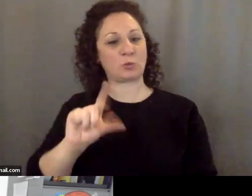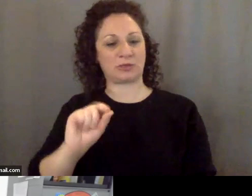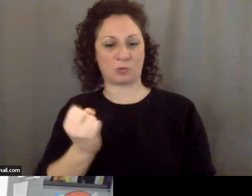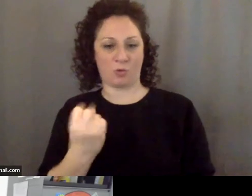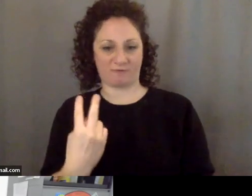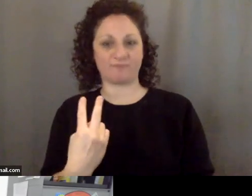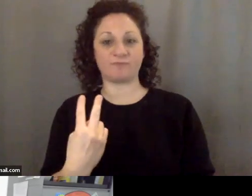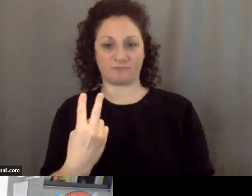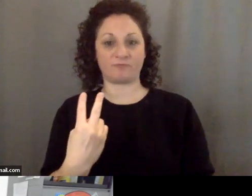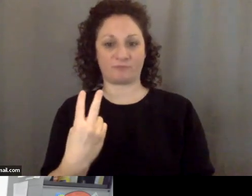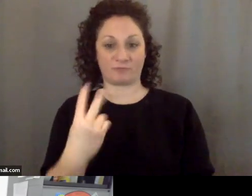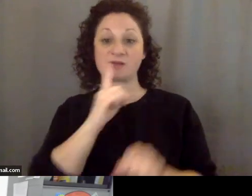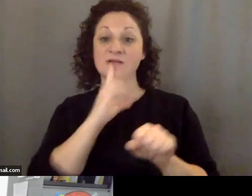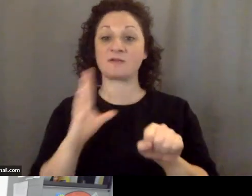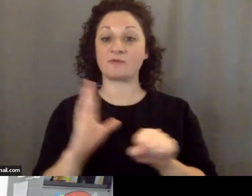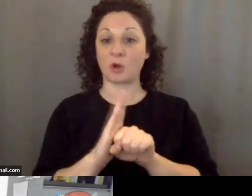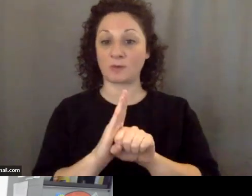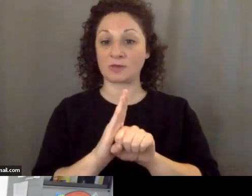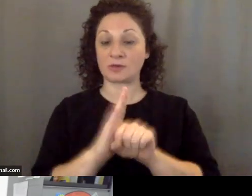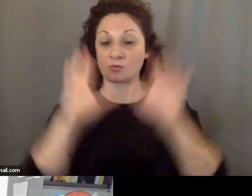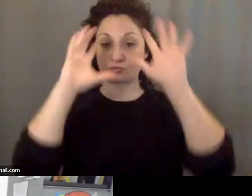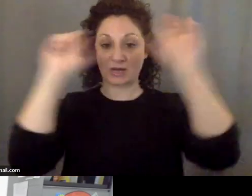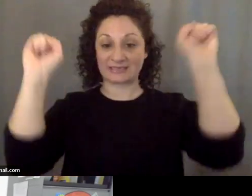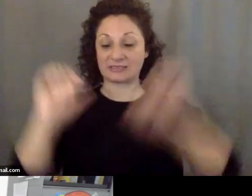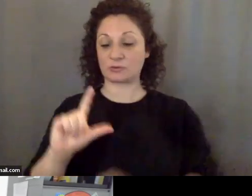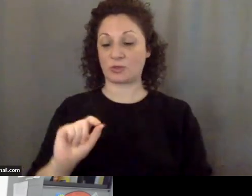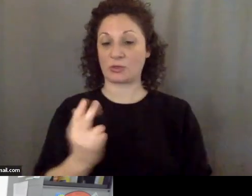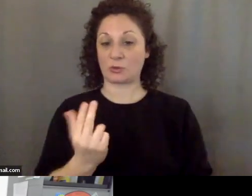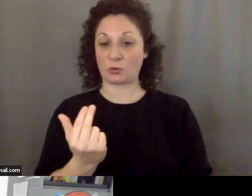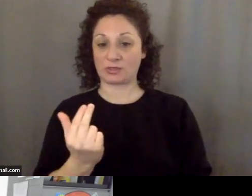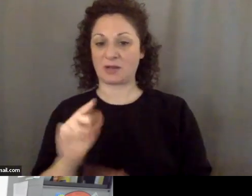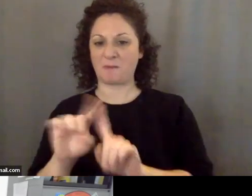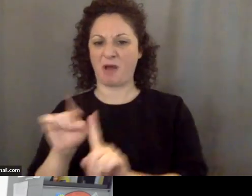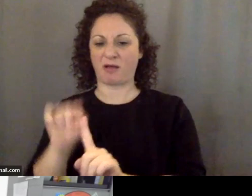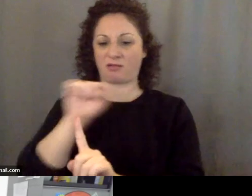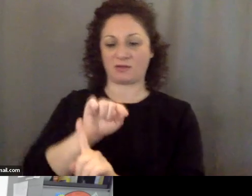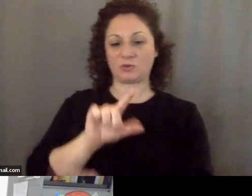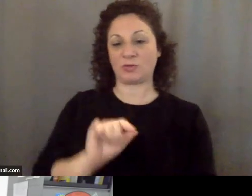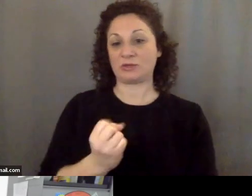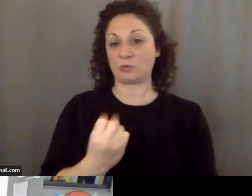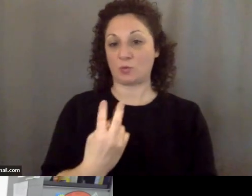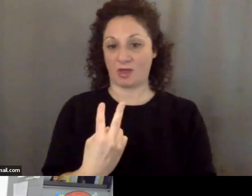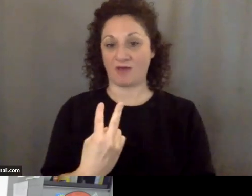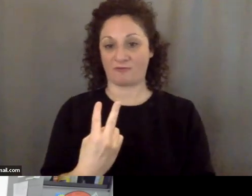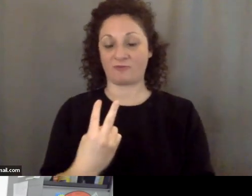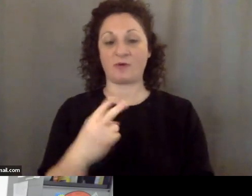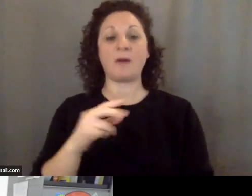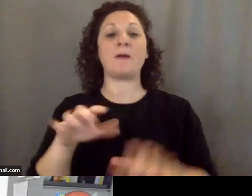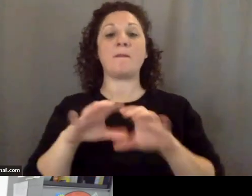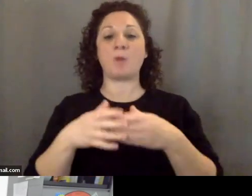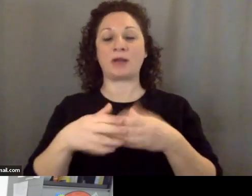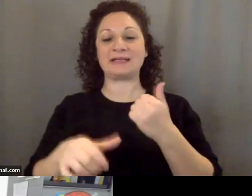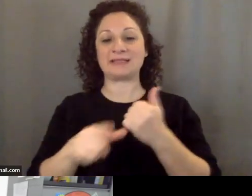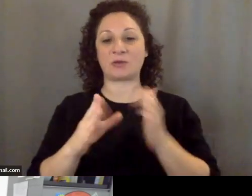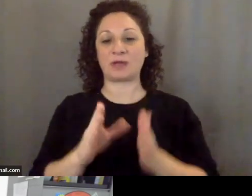confirmed as president in 2013, but it was 2012, party secretary that really mattered, he